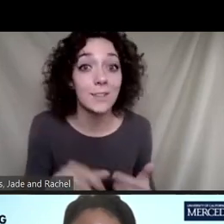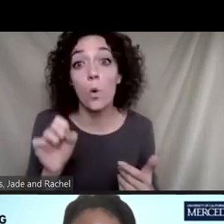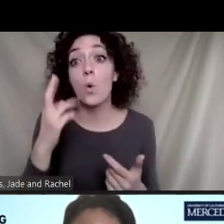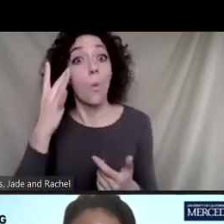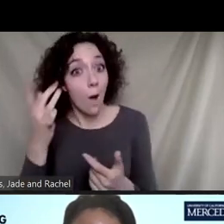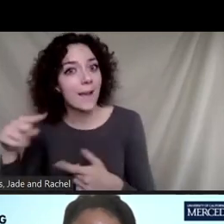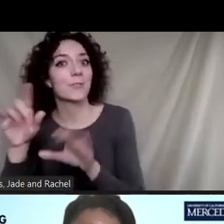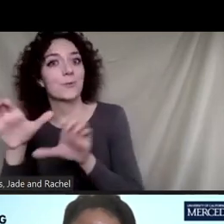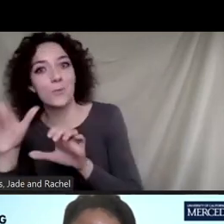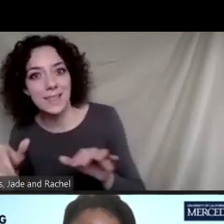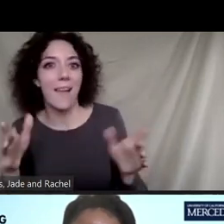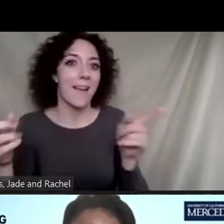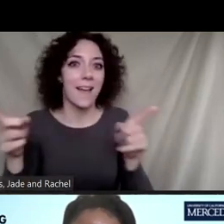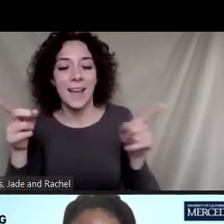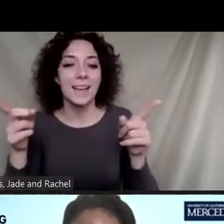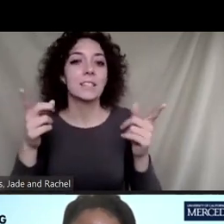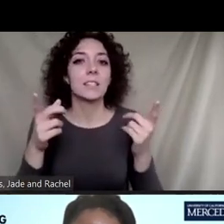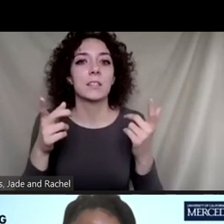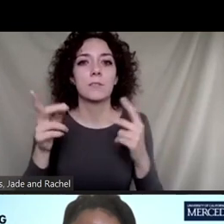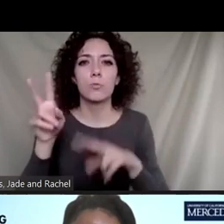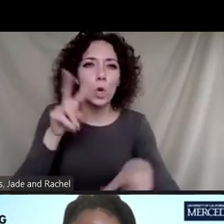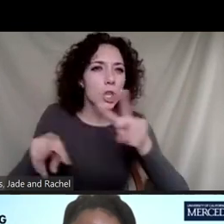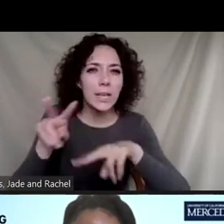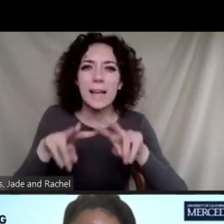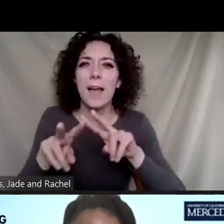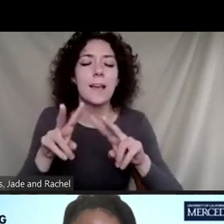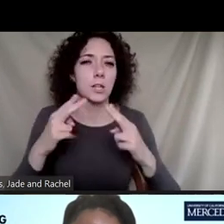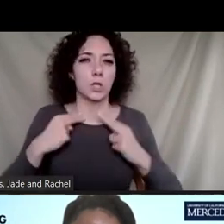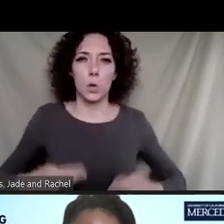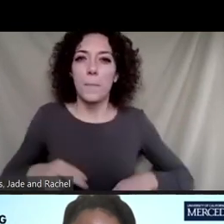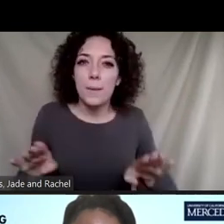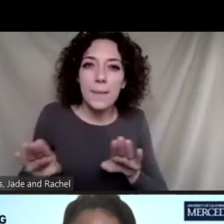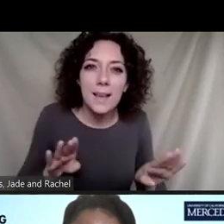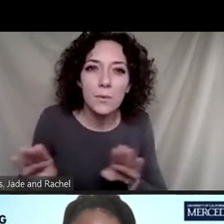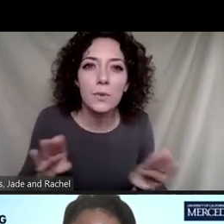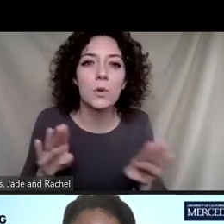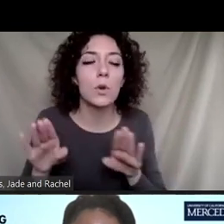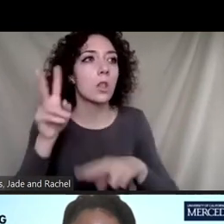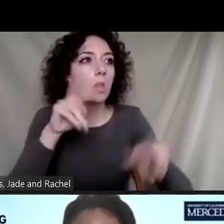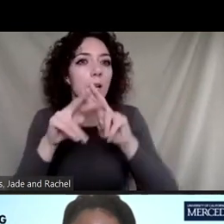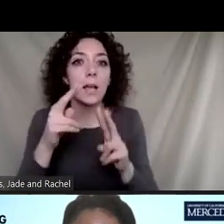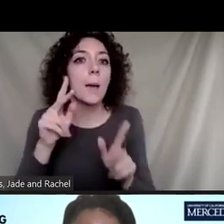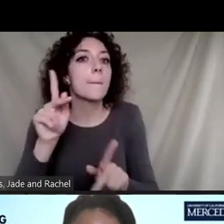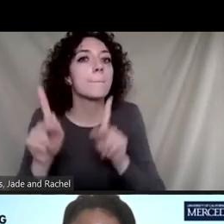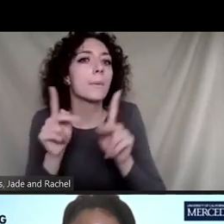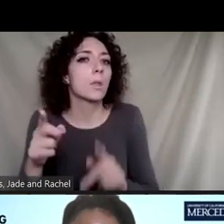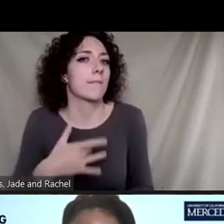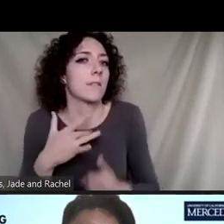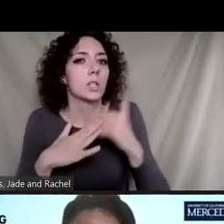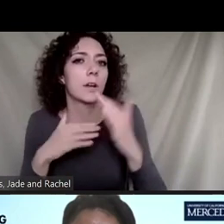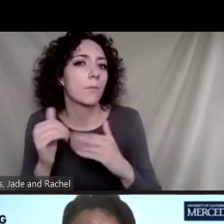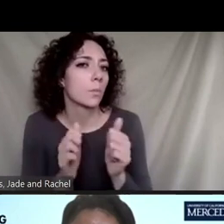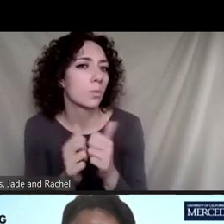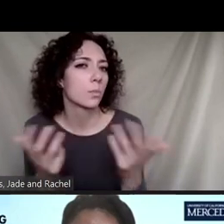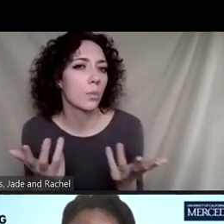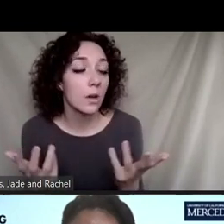doing it. Dr. We're looking at buy-in. We're looking at human behavior, We're looking at what people are comfortable with. So let's team up